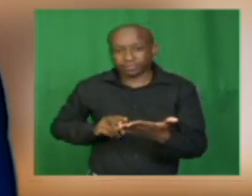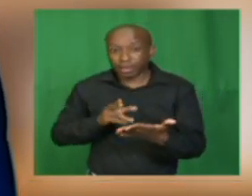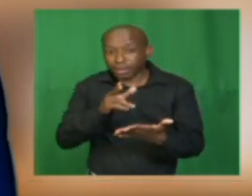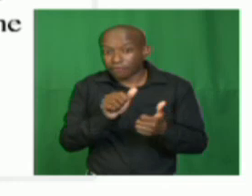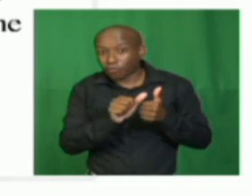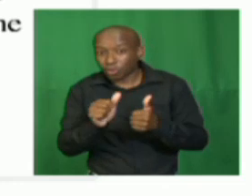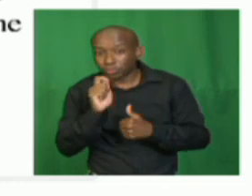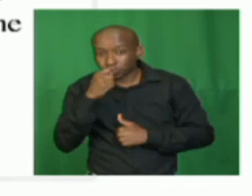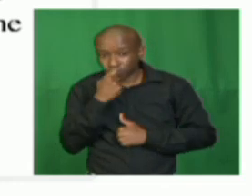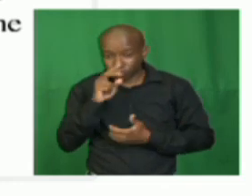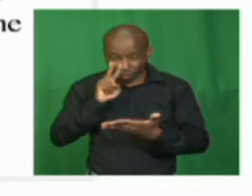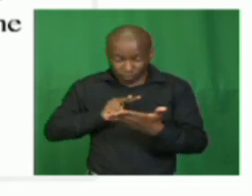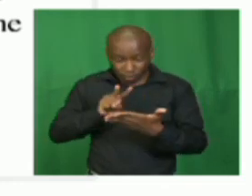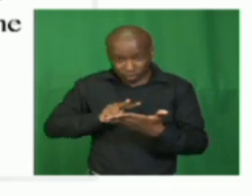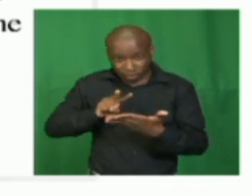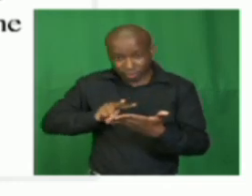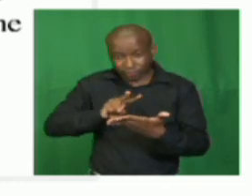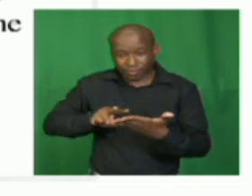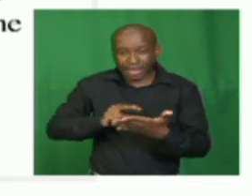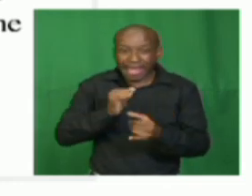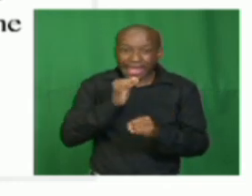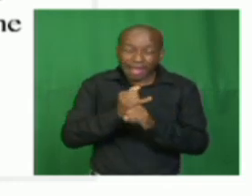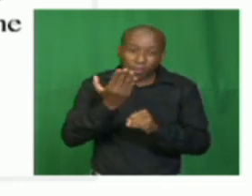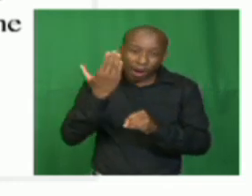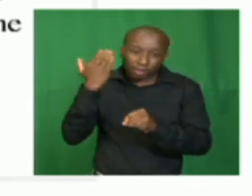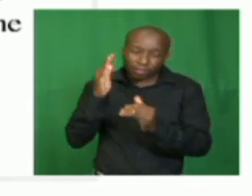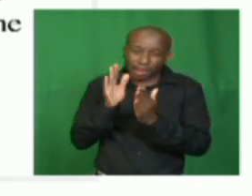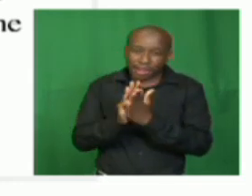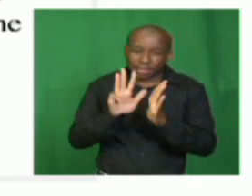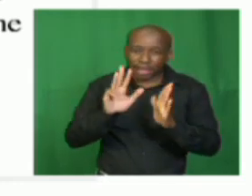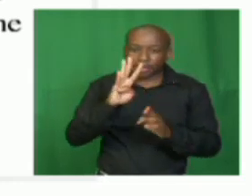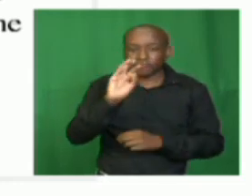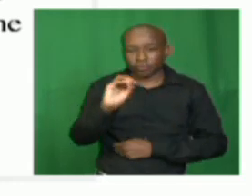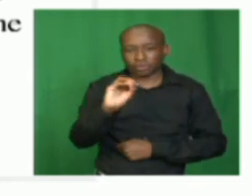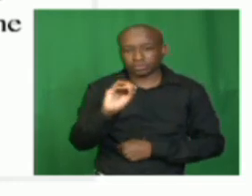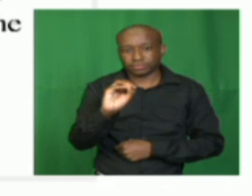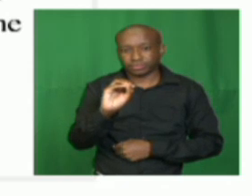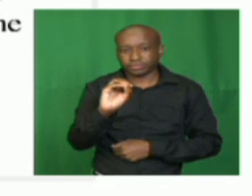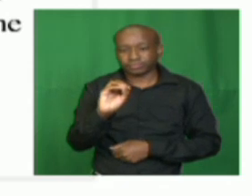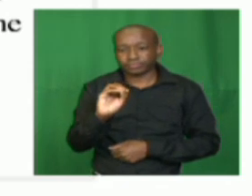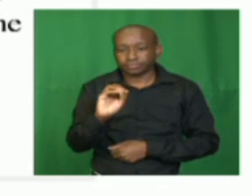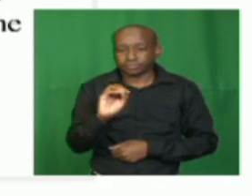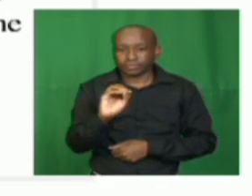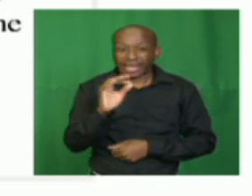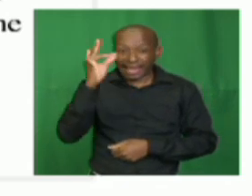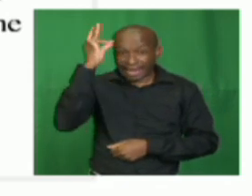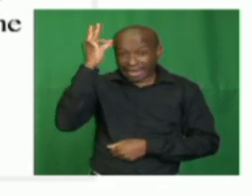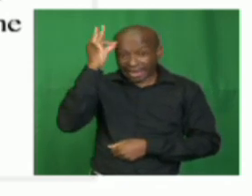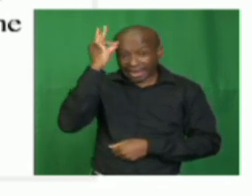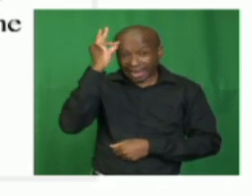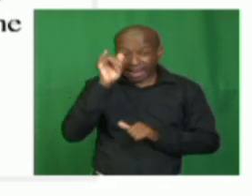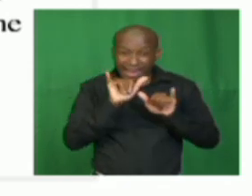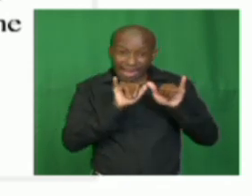In the early 1940s, a king lived